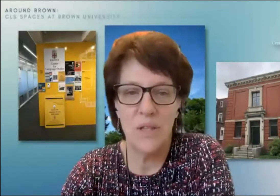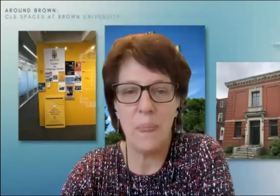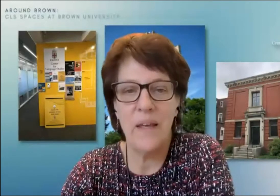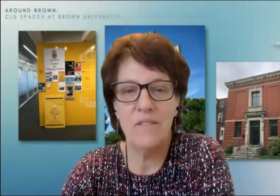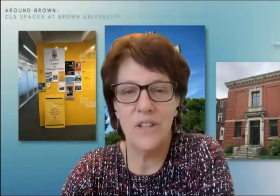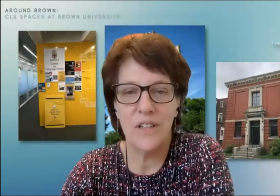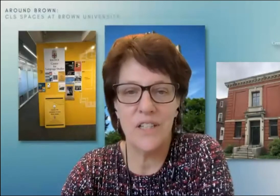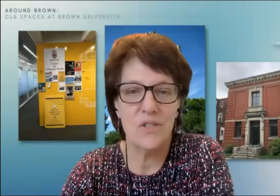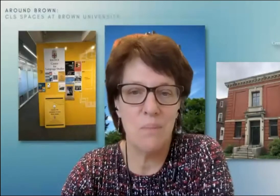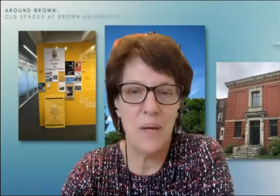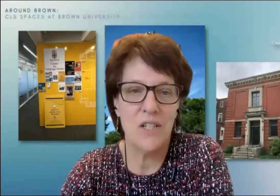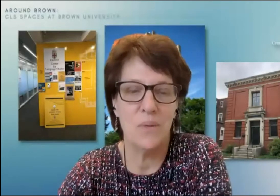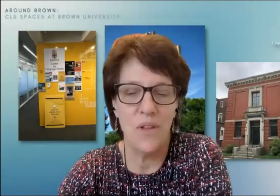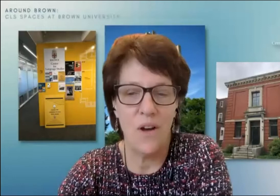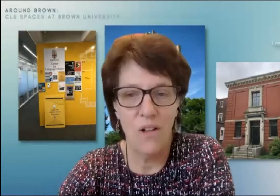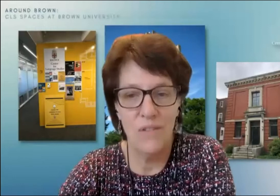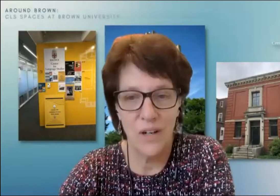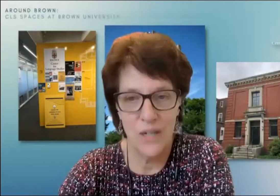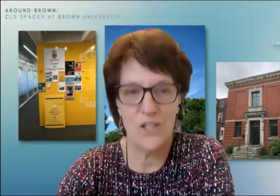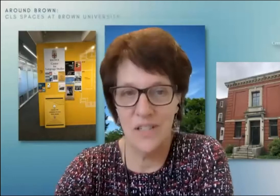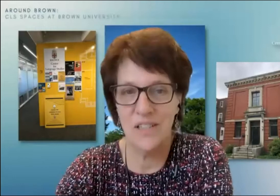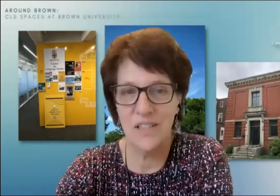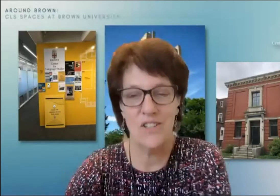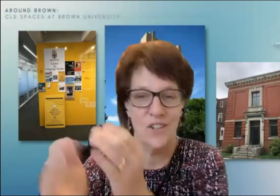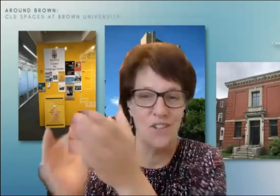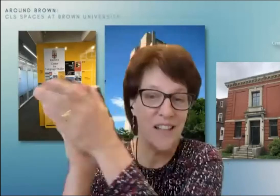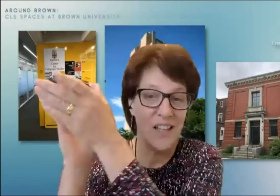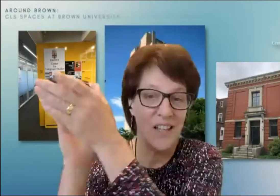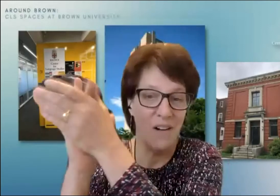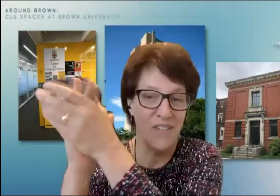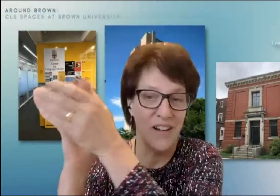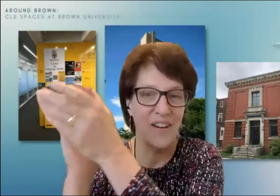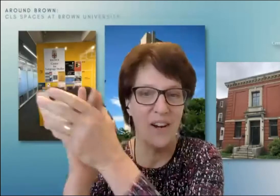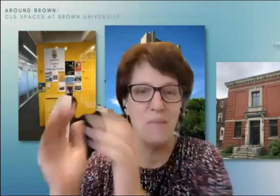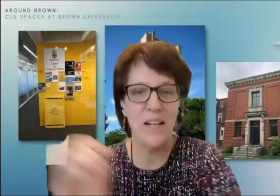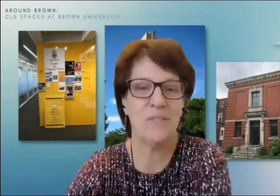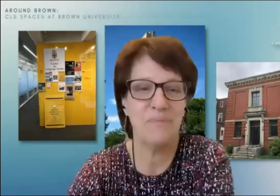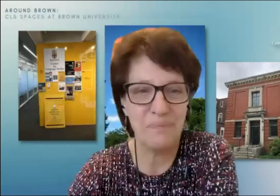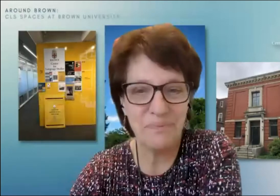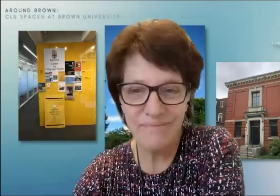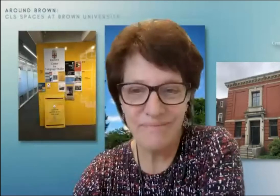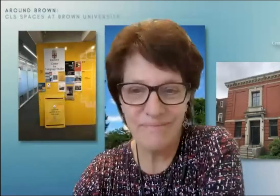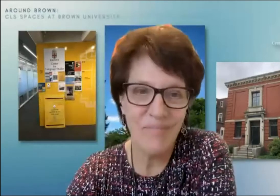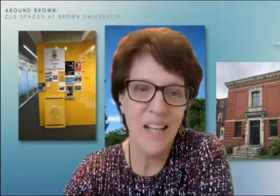smoothly and for your extreme patient with all of our questions and concerns. Thank you all very, very much.